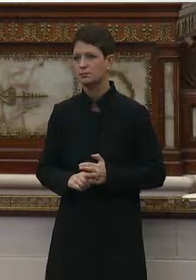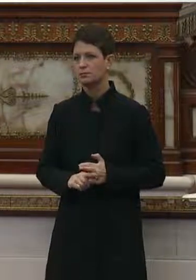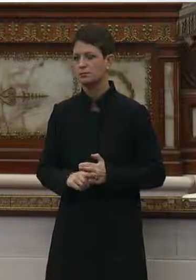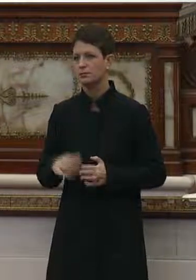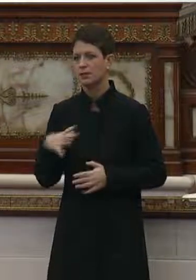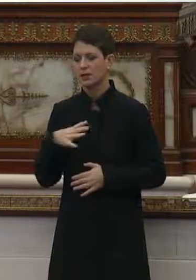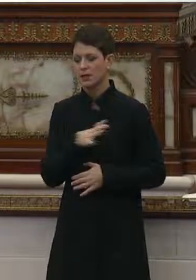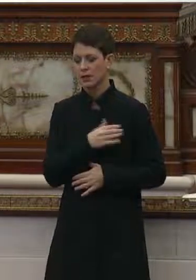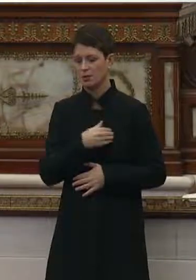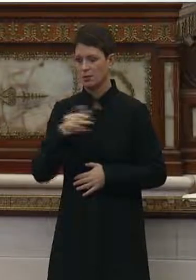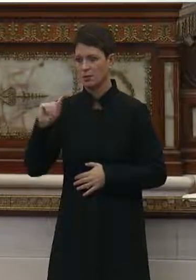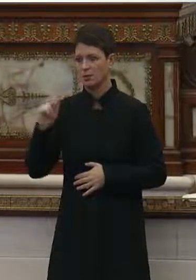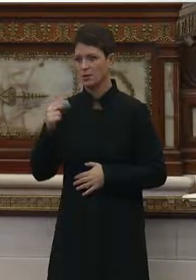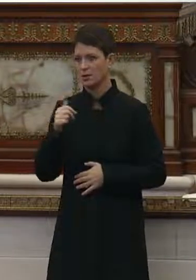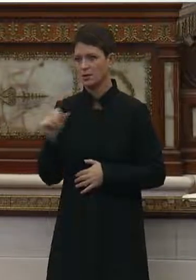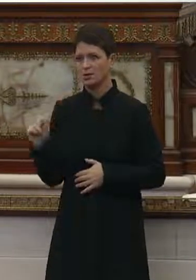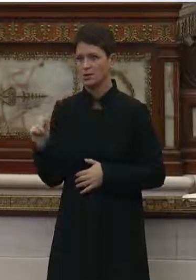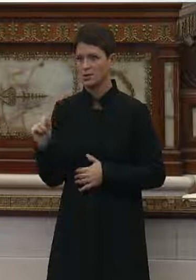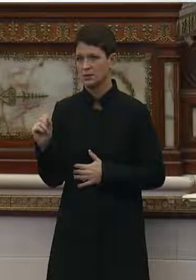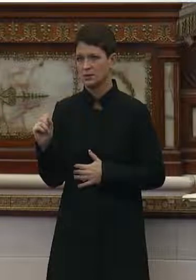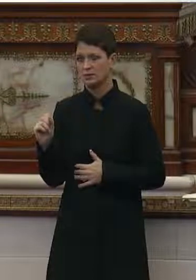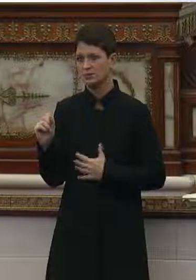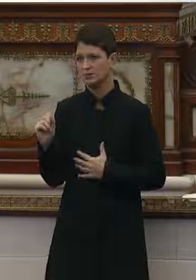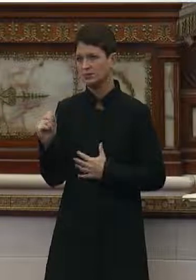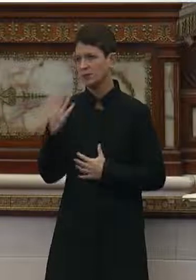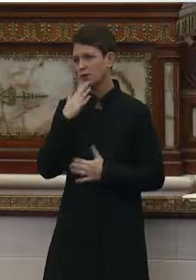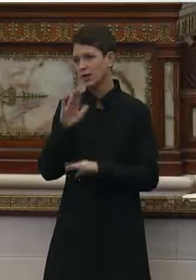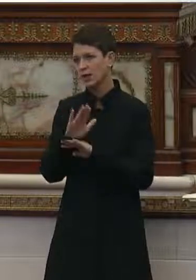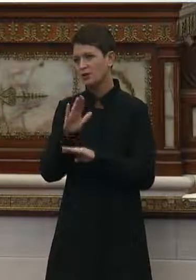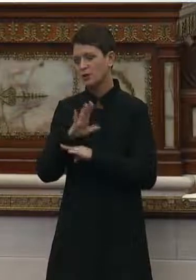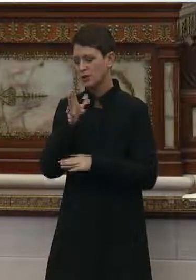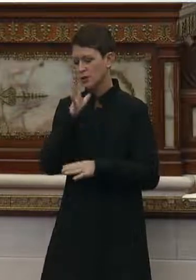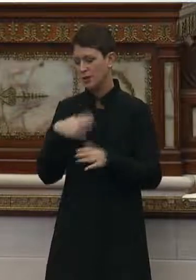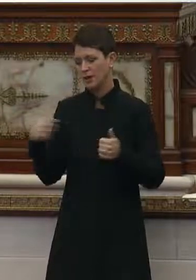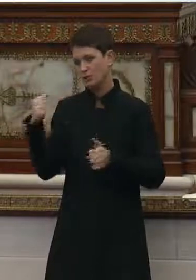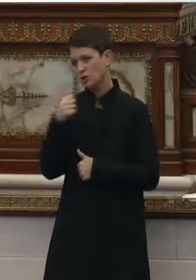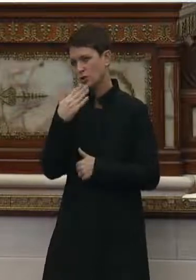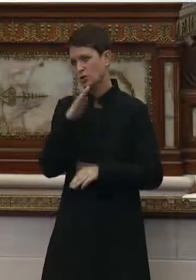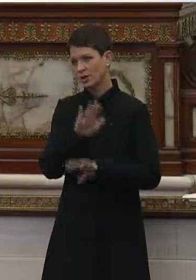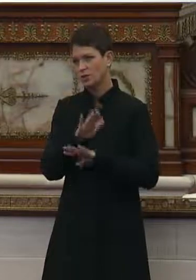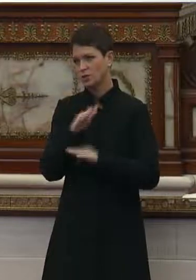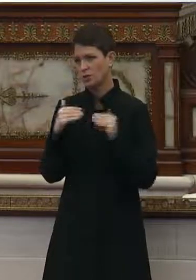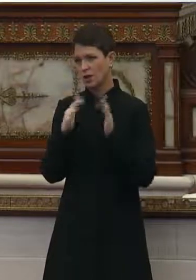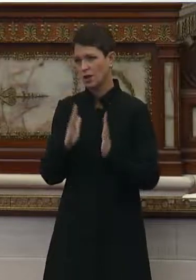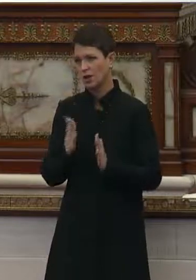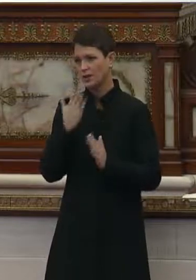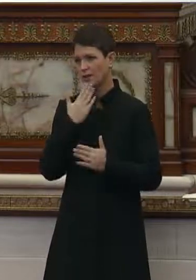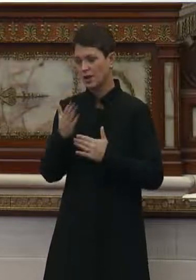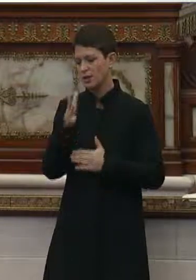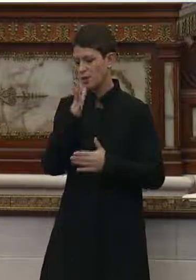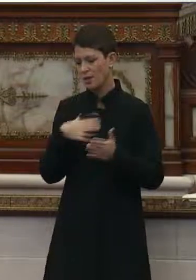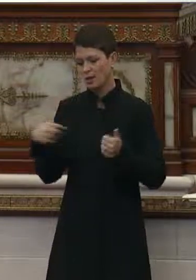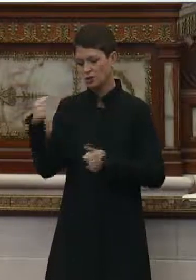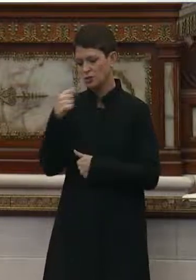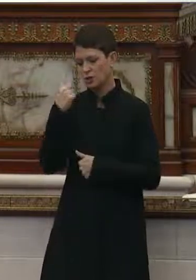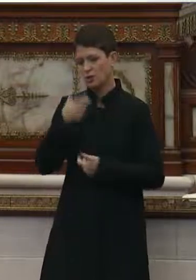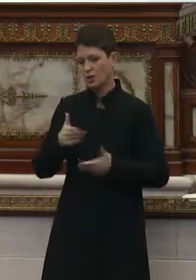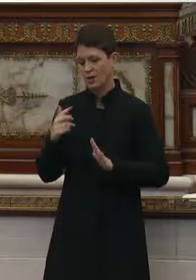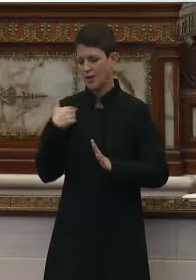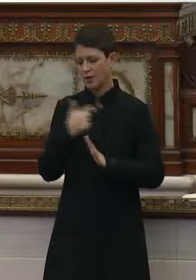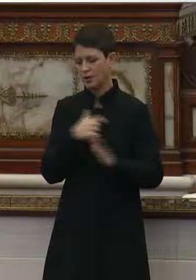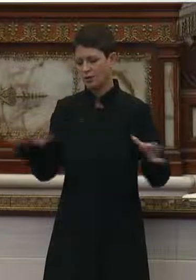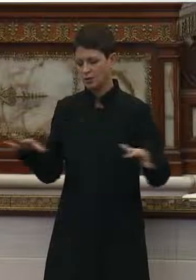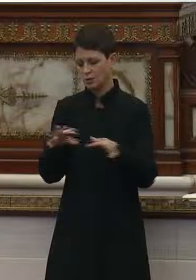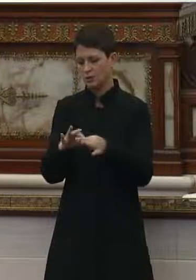Council Member Thomas. Good afternoon, Madam Chair. Good afternoon, colleagues. And, of course, thank you, Madam Chair, for allowing us